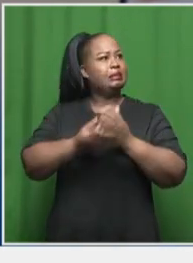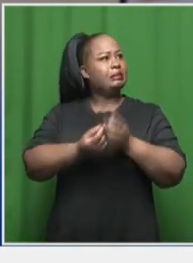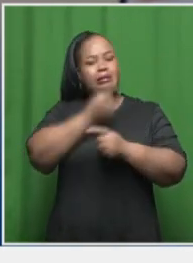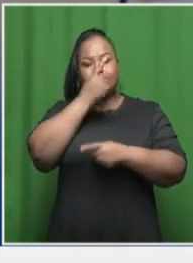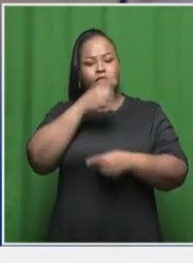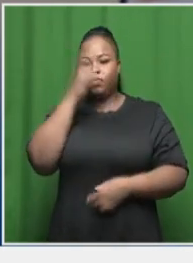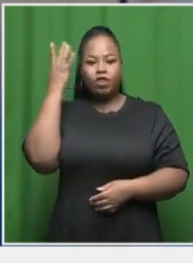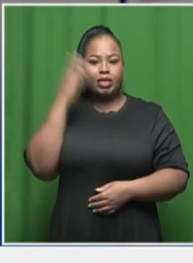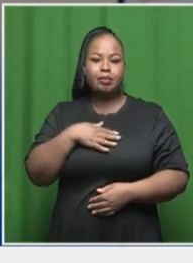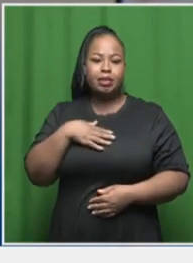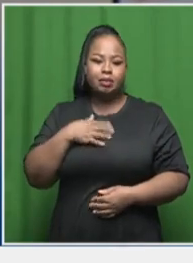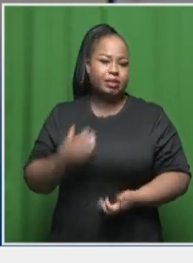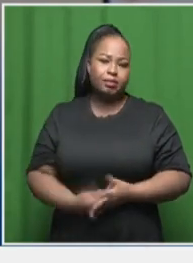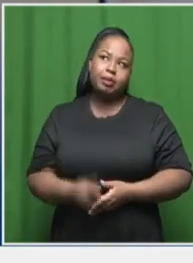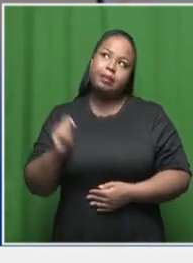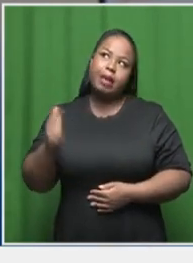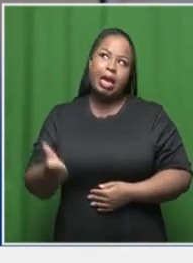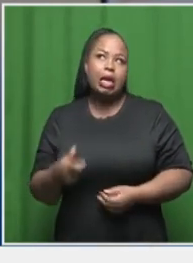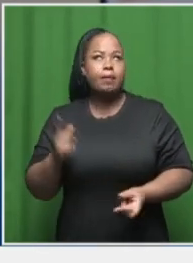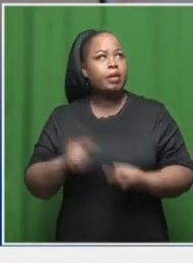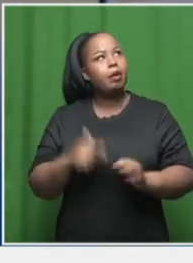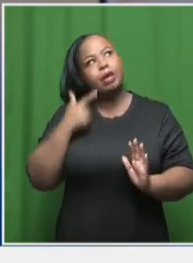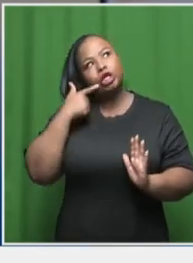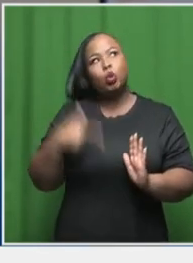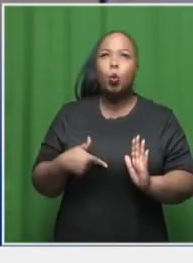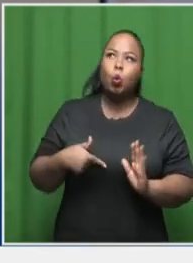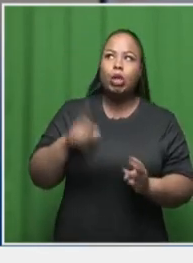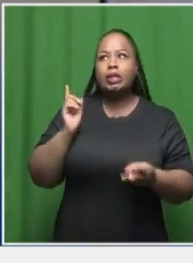have forgotten that I got to pay the bills. got to put petrol.